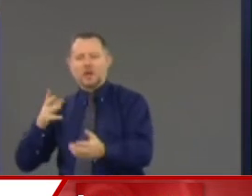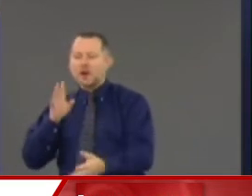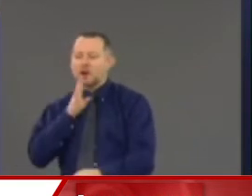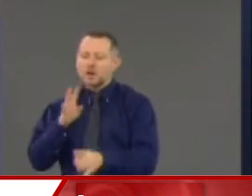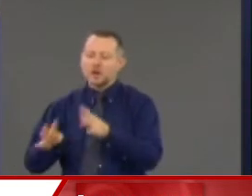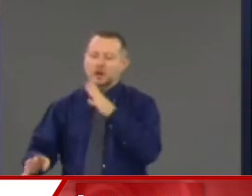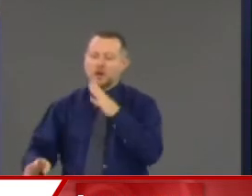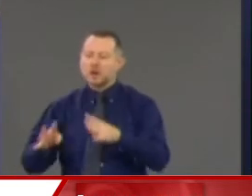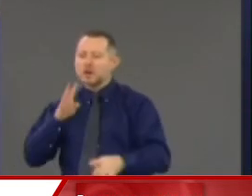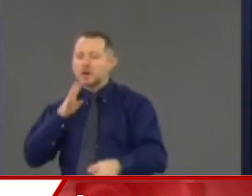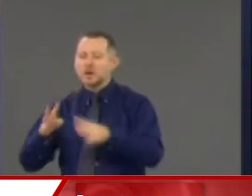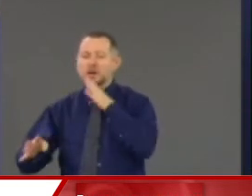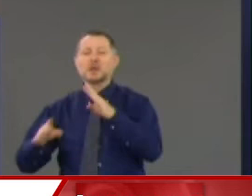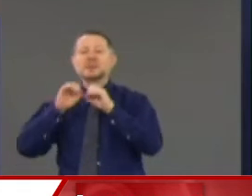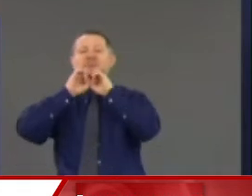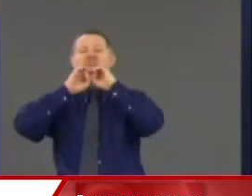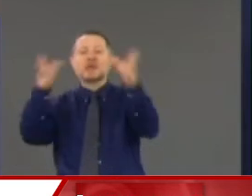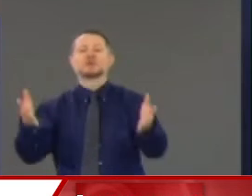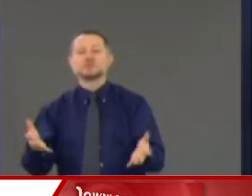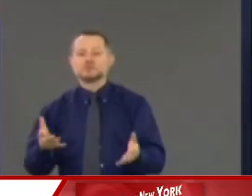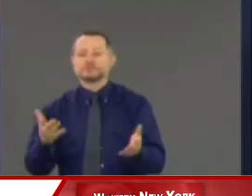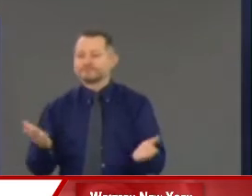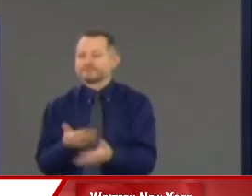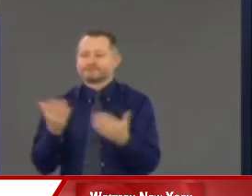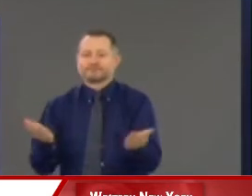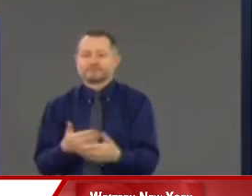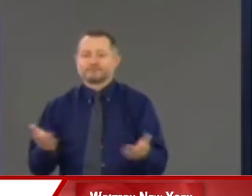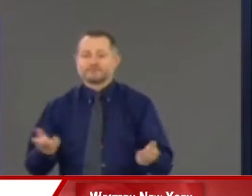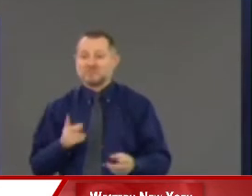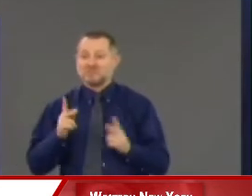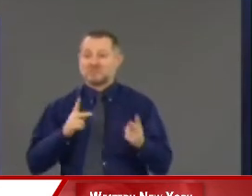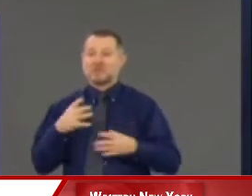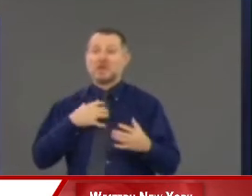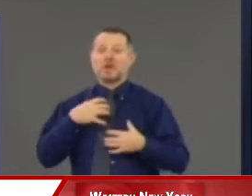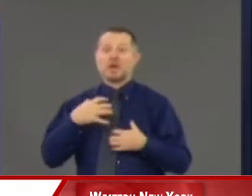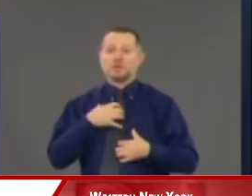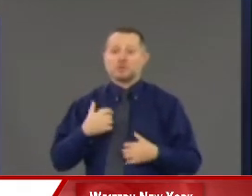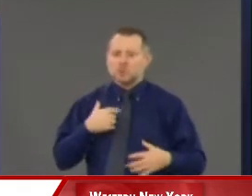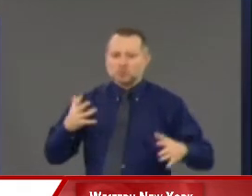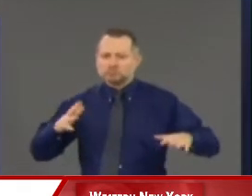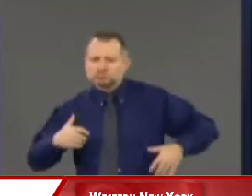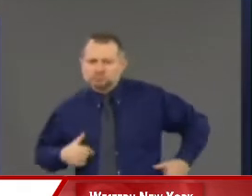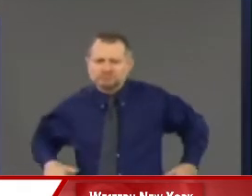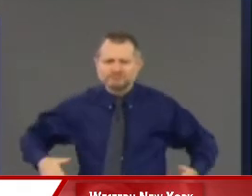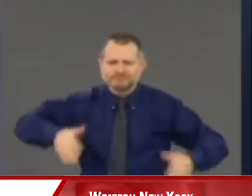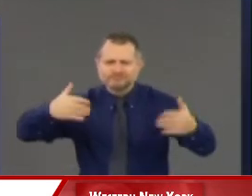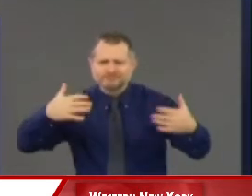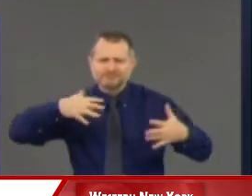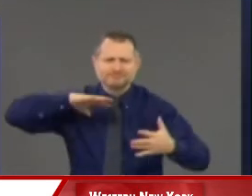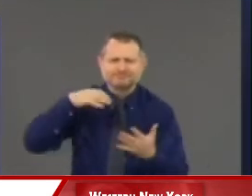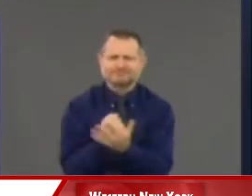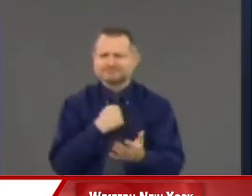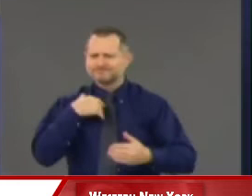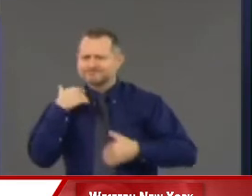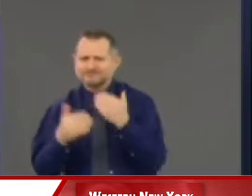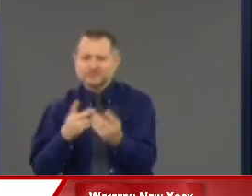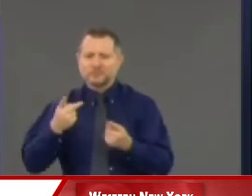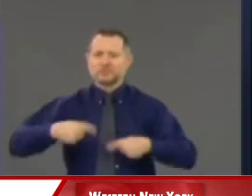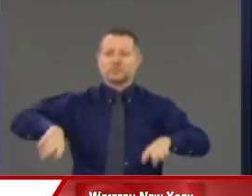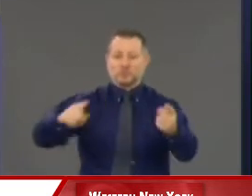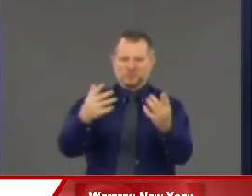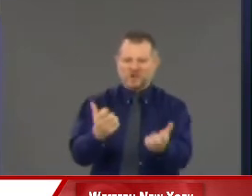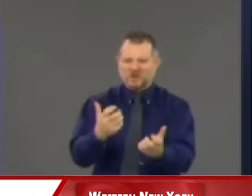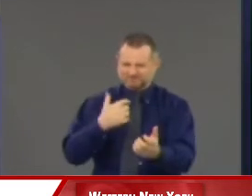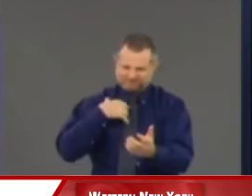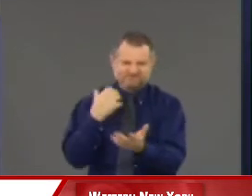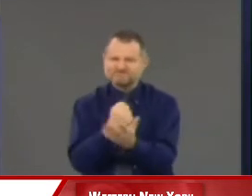But when the people rose up, I was there to use the power of the people. I believe there's a